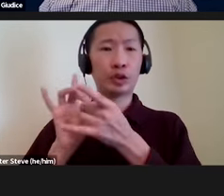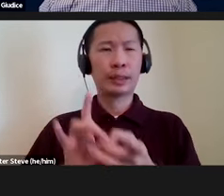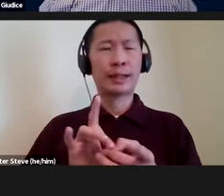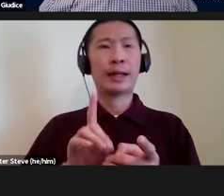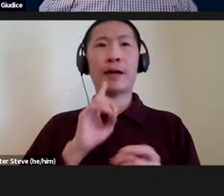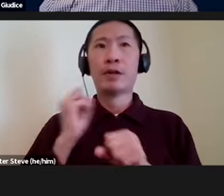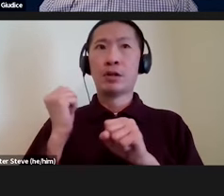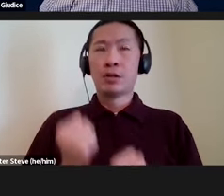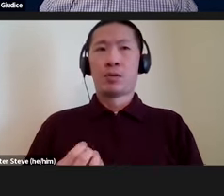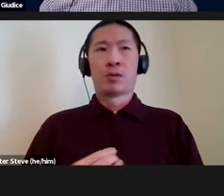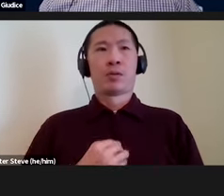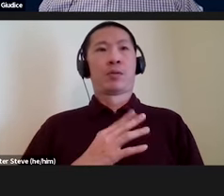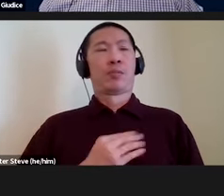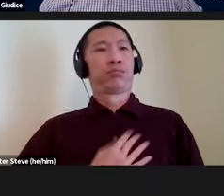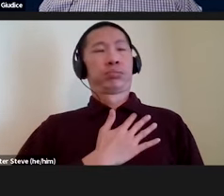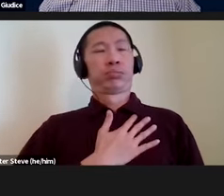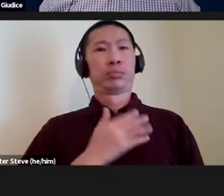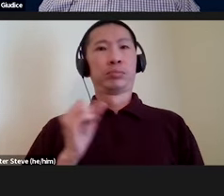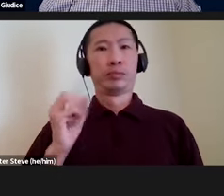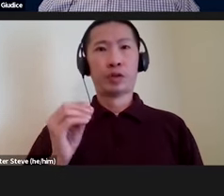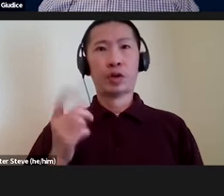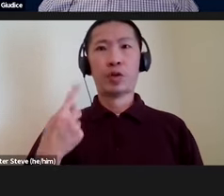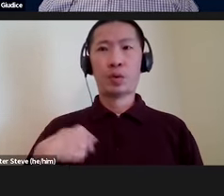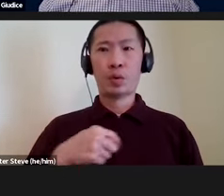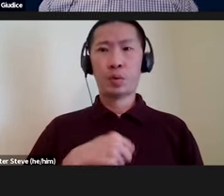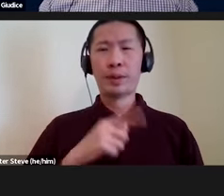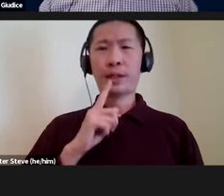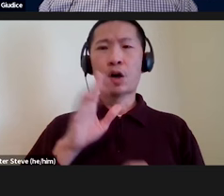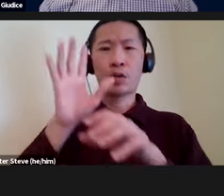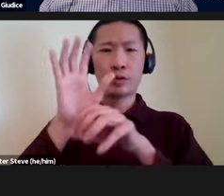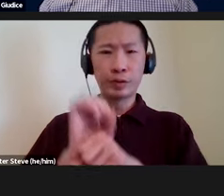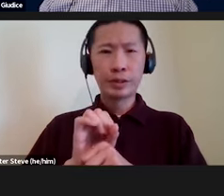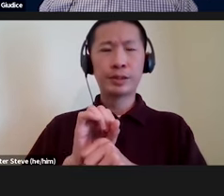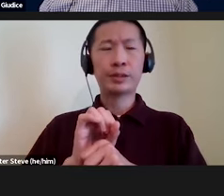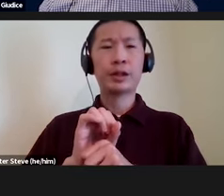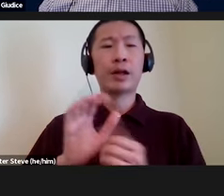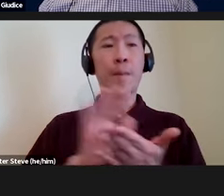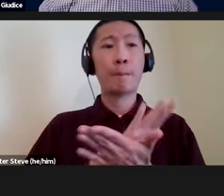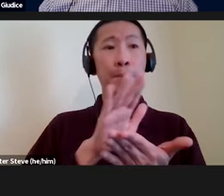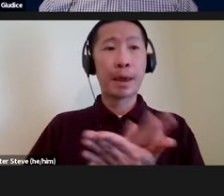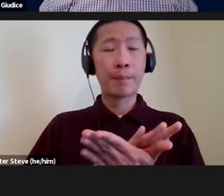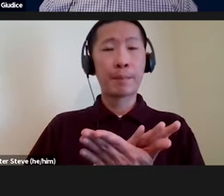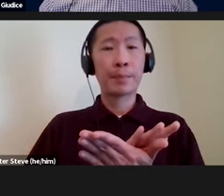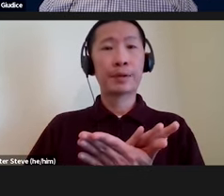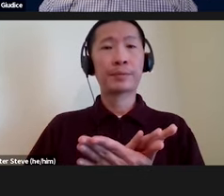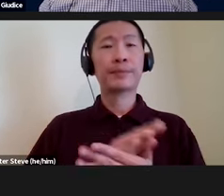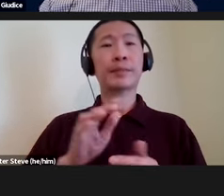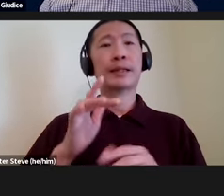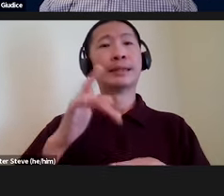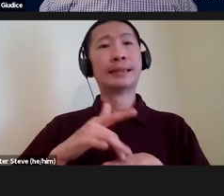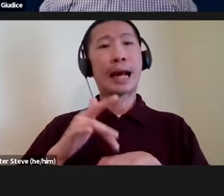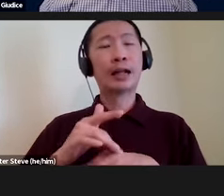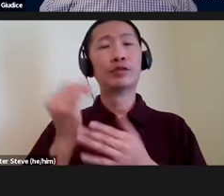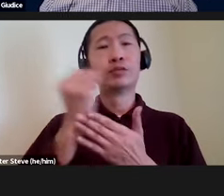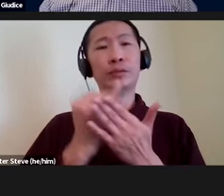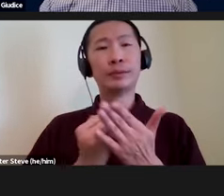quite compelling. And so, you know, we're the traditional paper-based tactile renderings, and this is